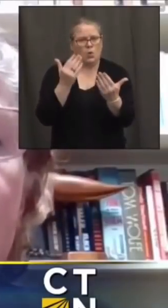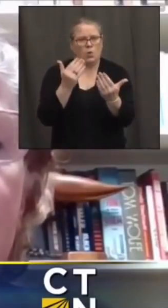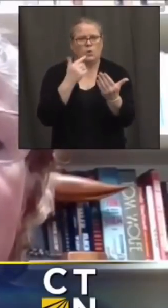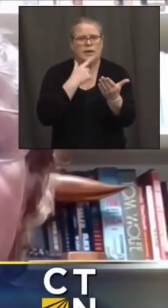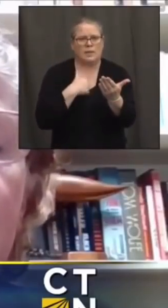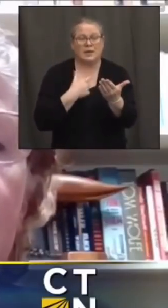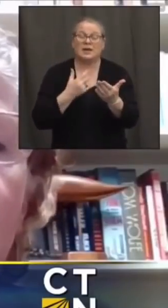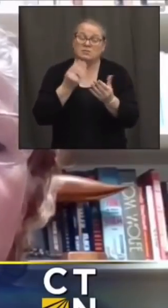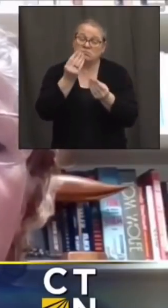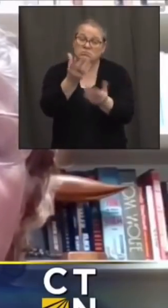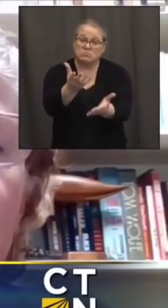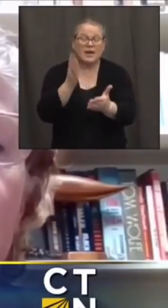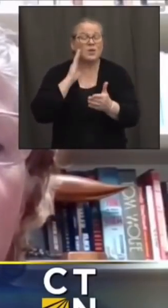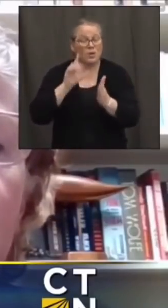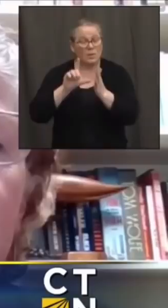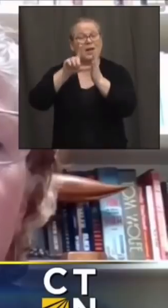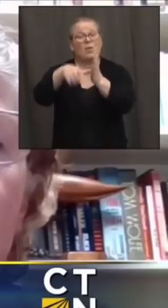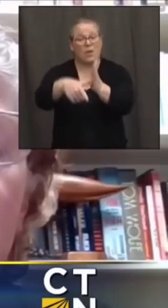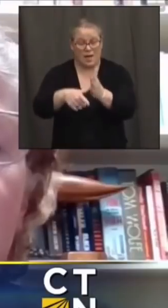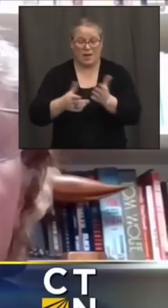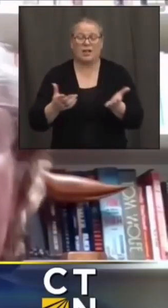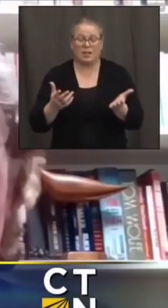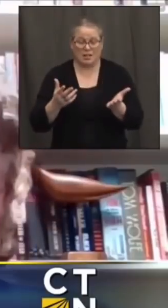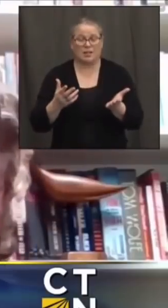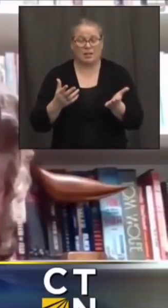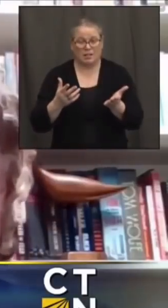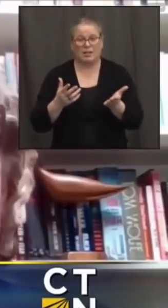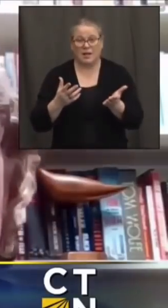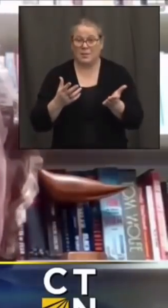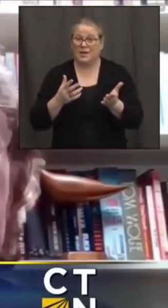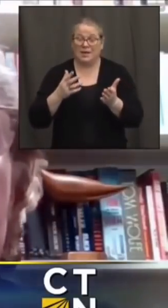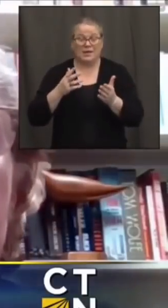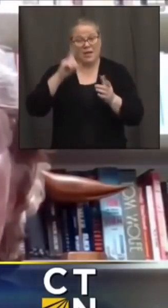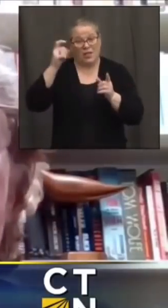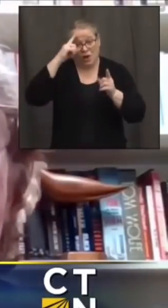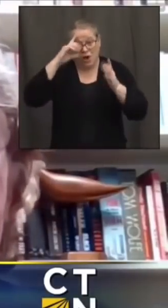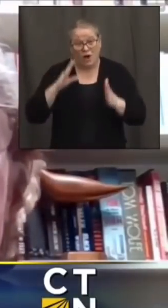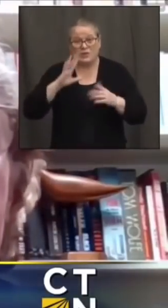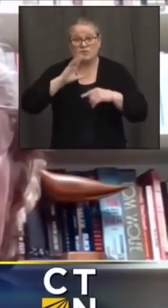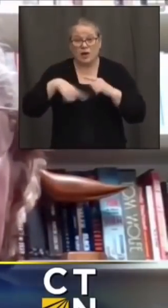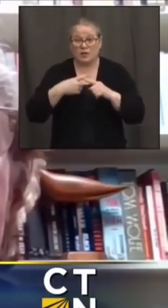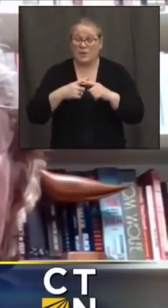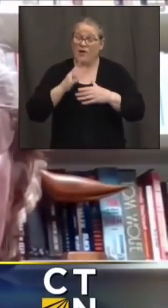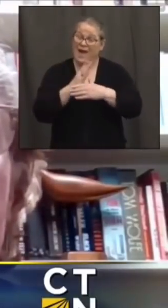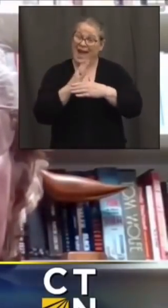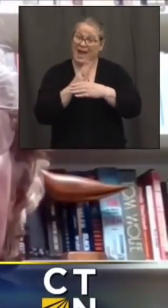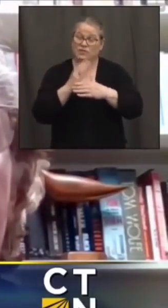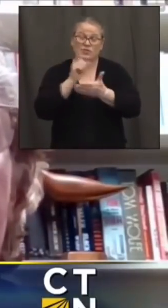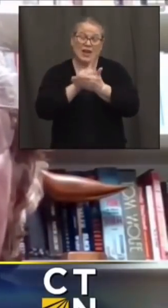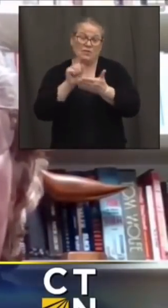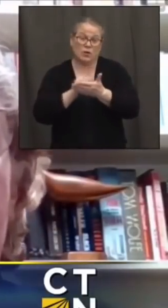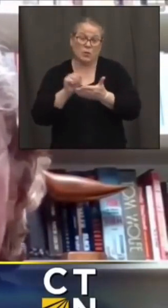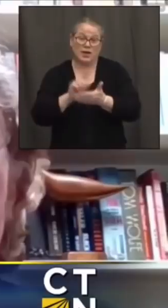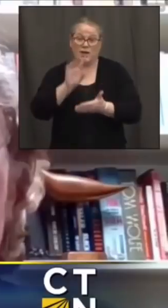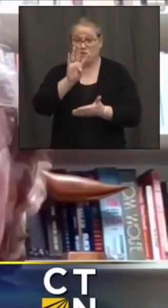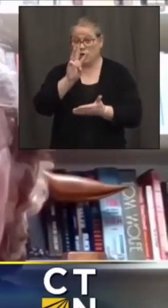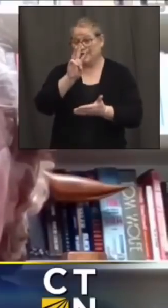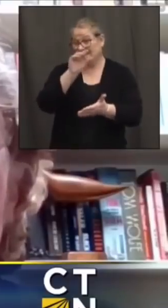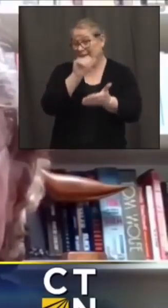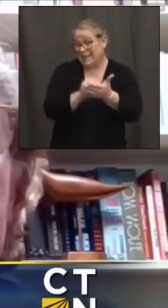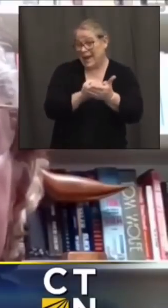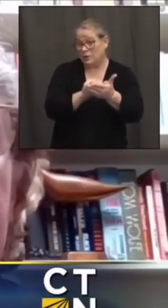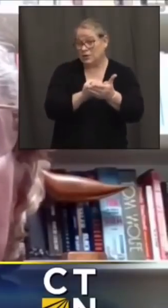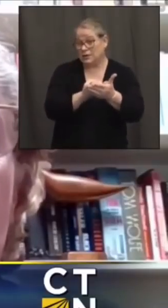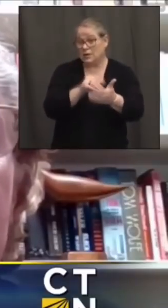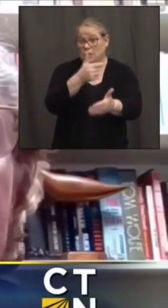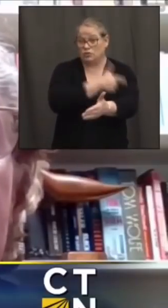while even you know the numbers the governor talked about 46 000 doses on average that we're getting per week 1.3 million